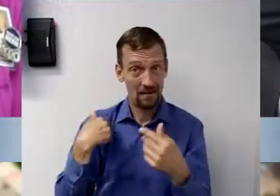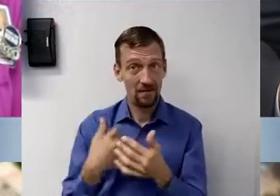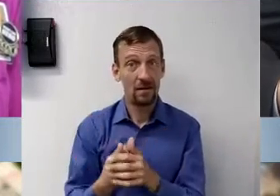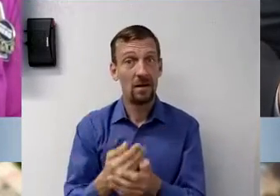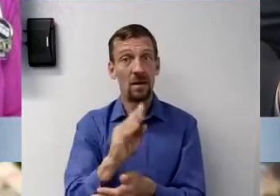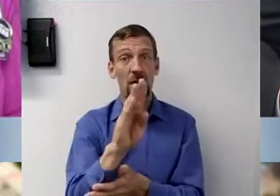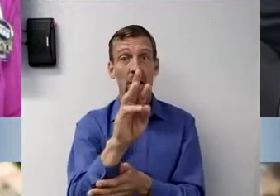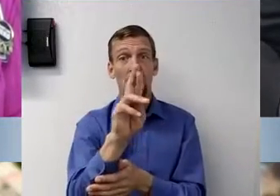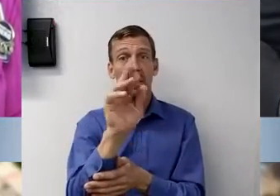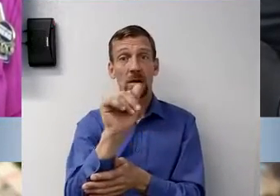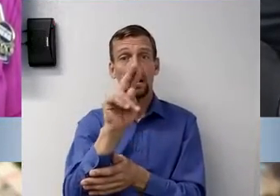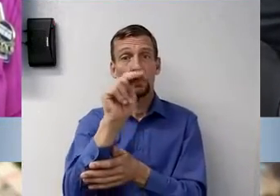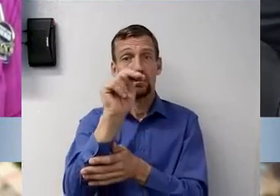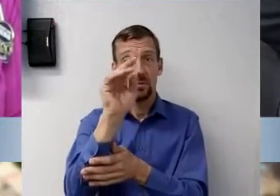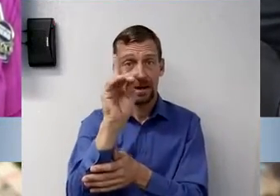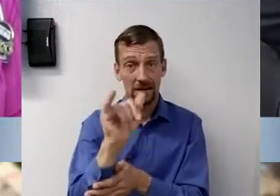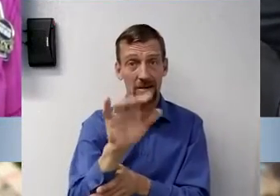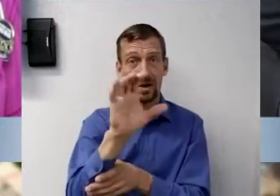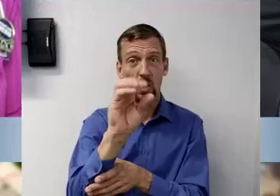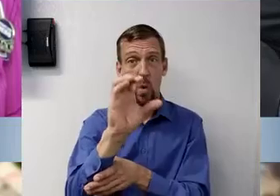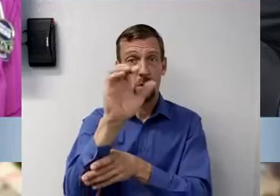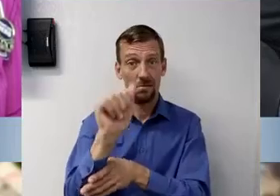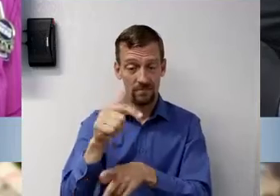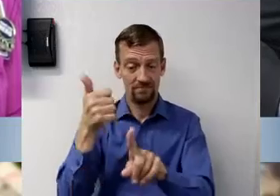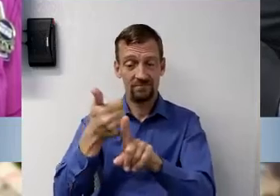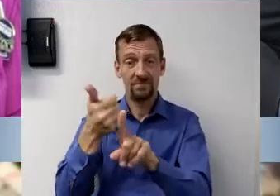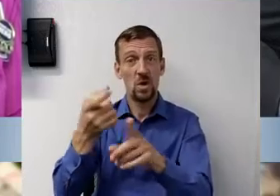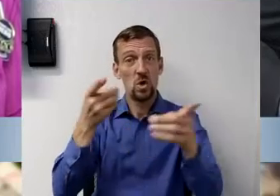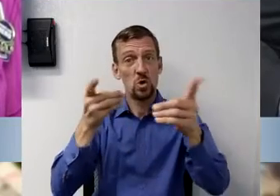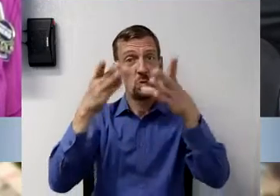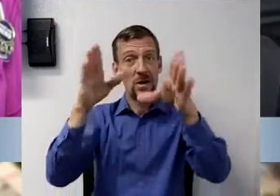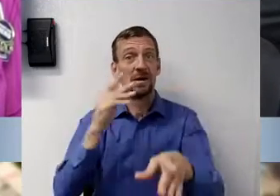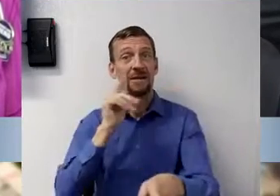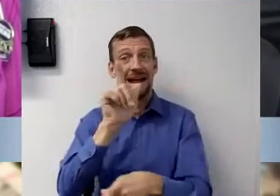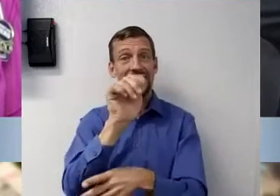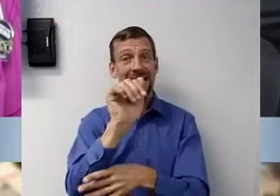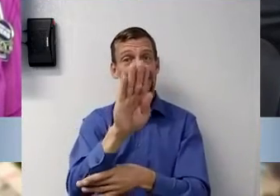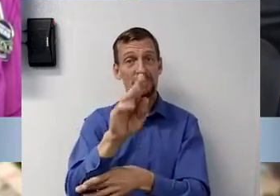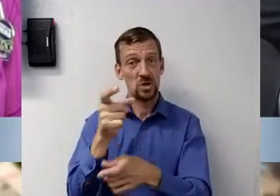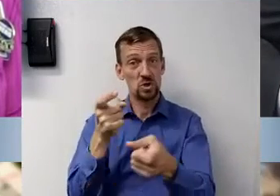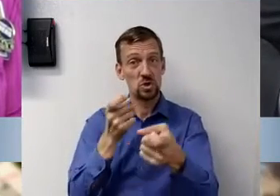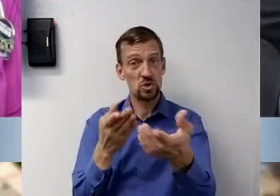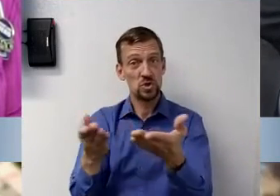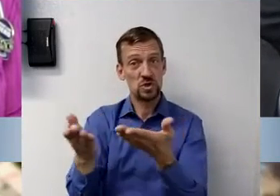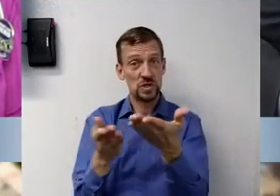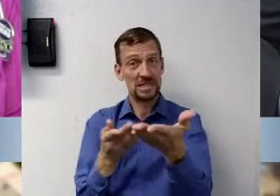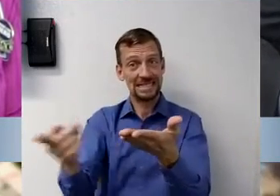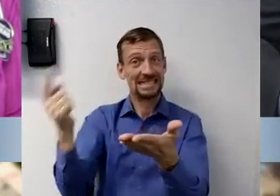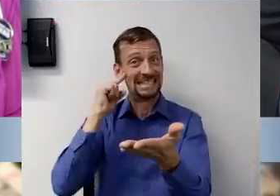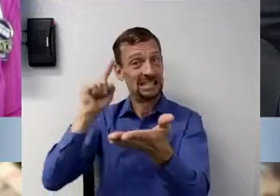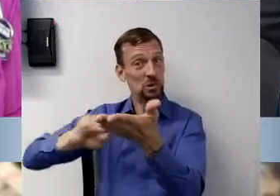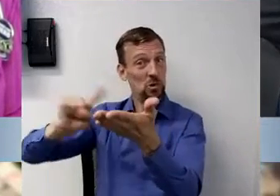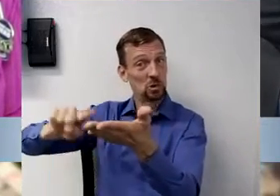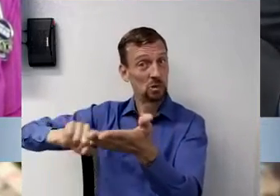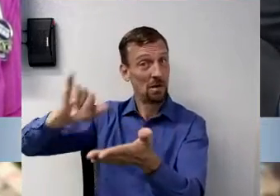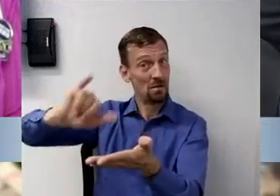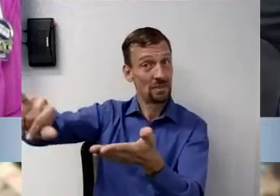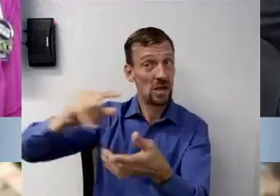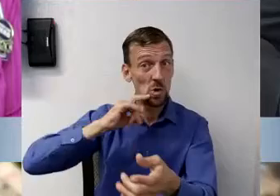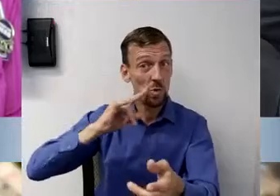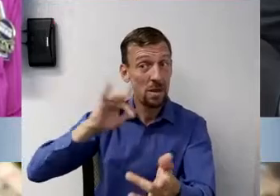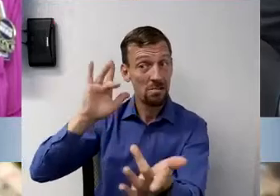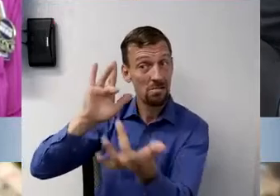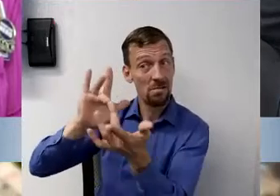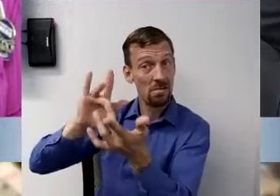Randy Coca, our director of laboratory services, um, has been investigating it, uh, over the last few weeks. He's been in